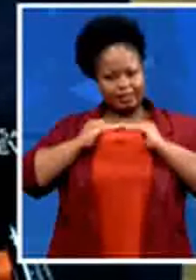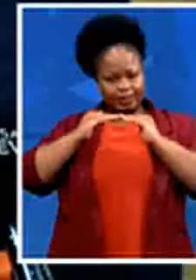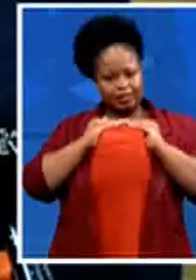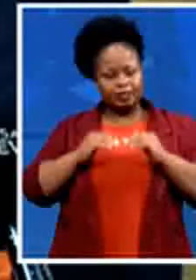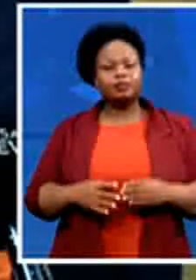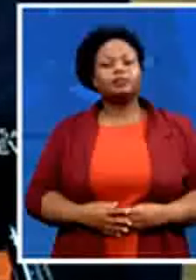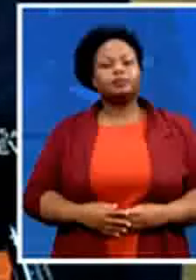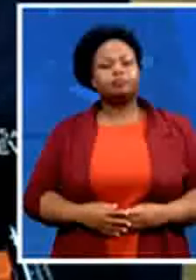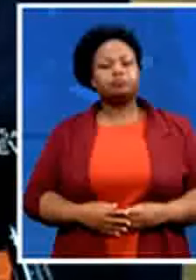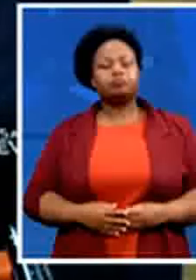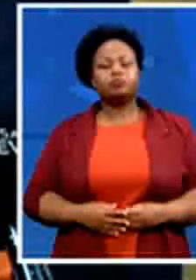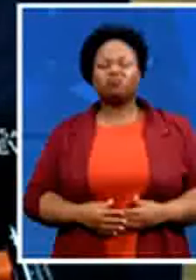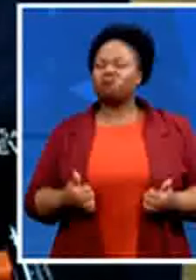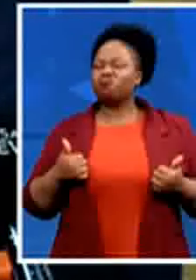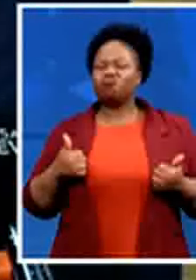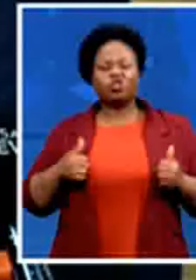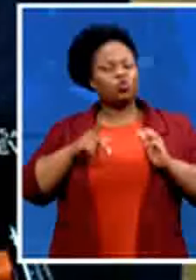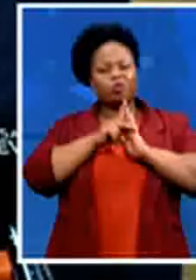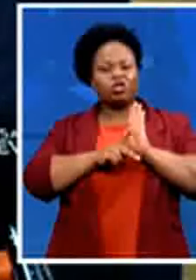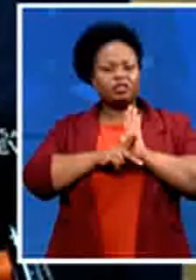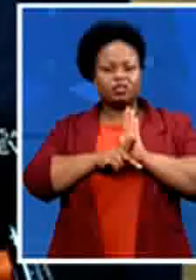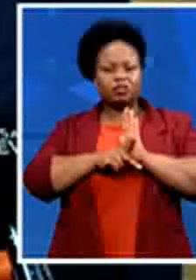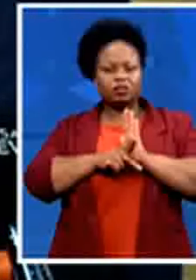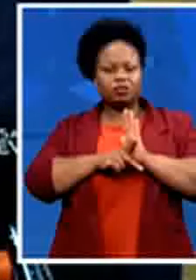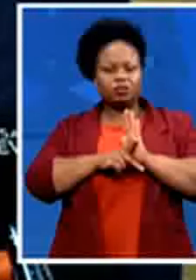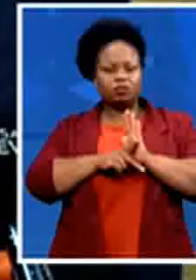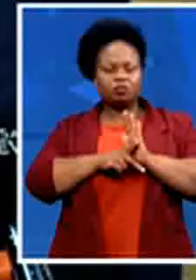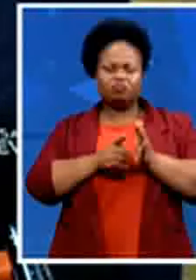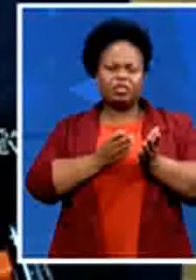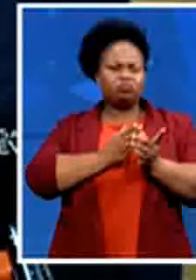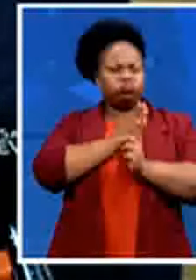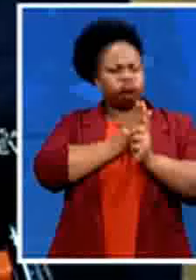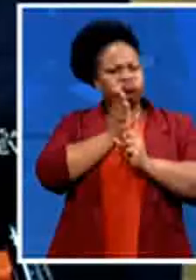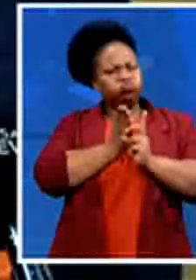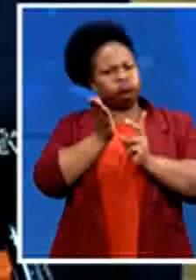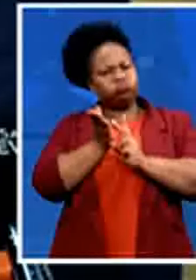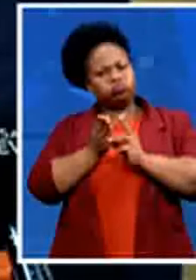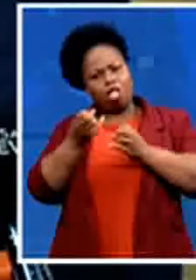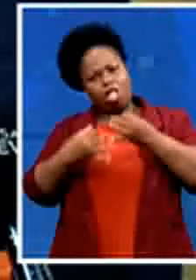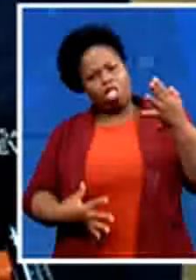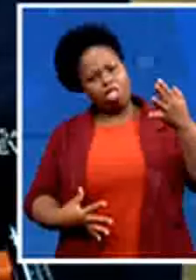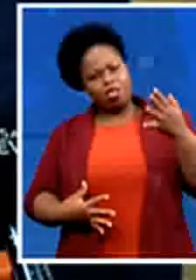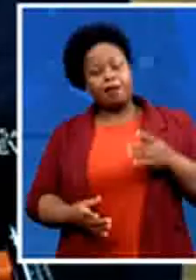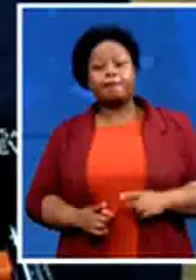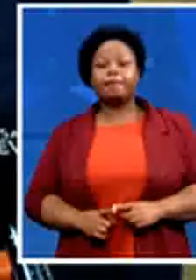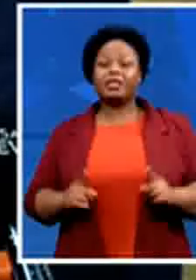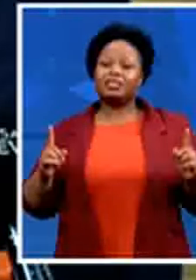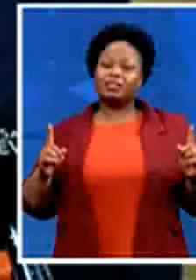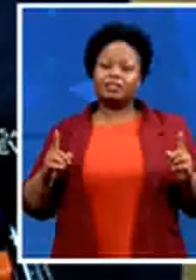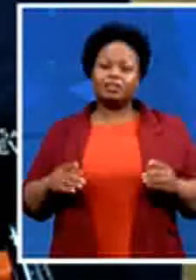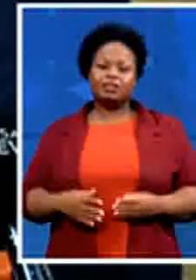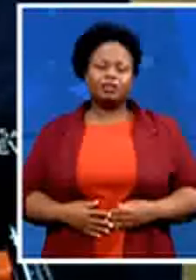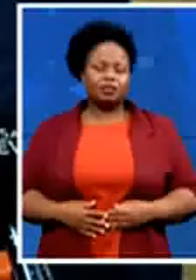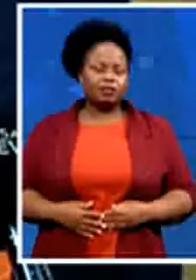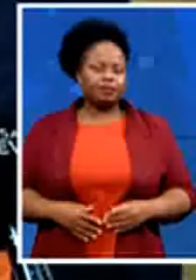but it's also very broad but just like everything else it